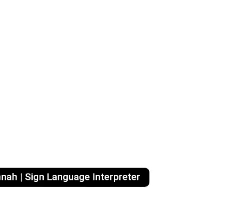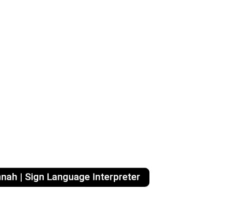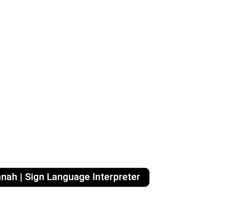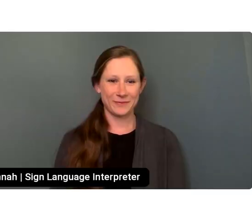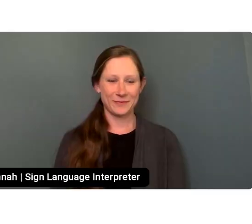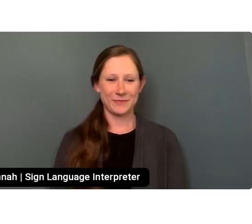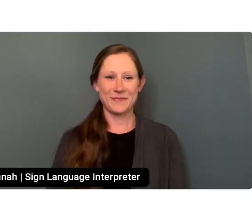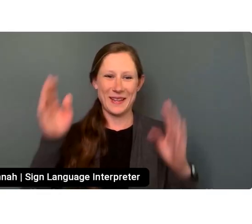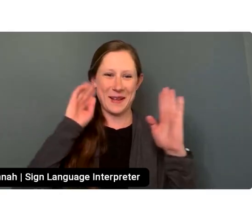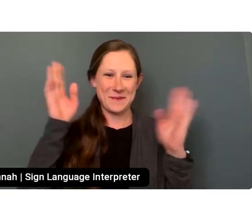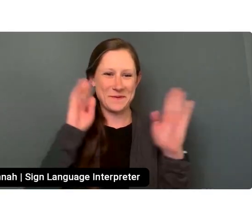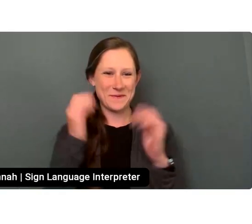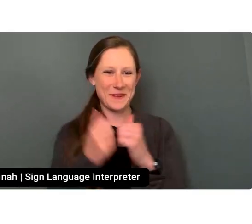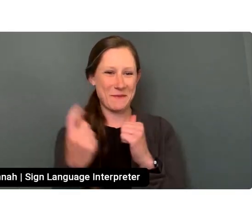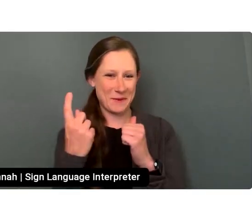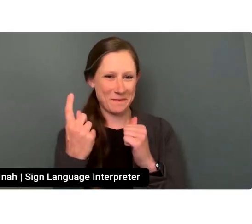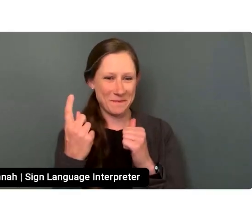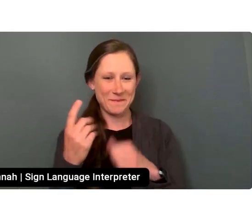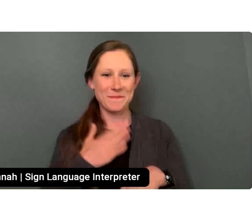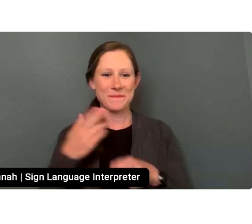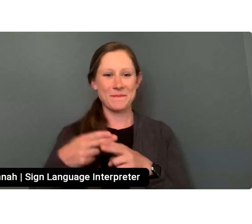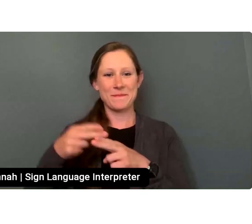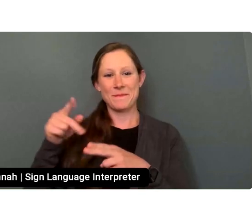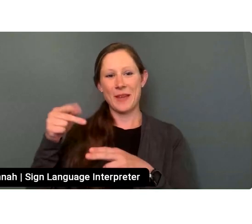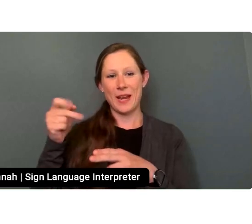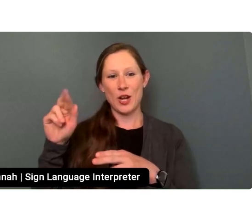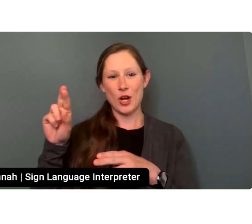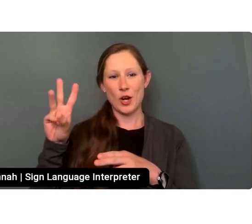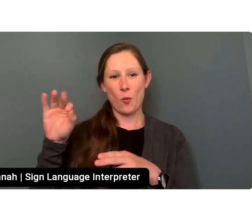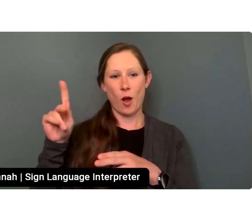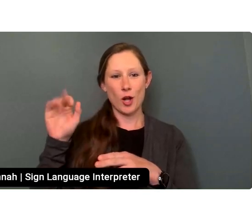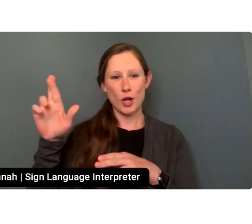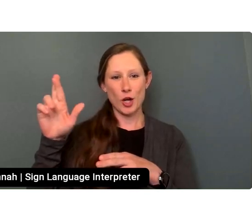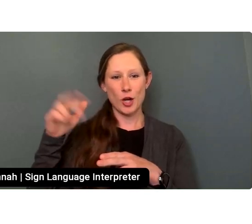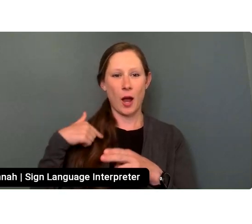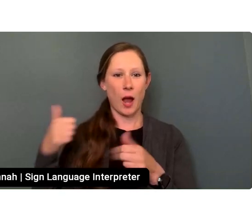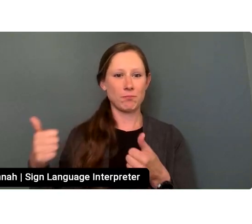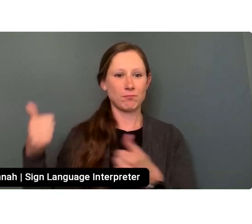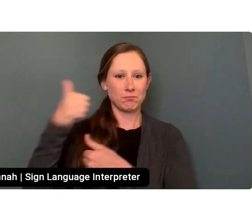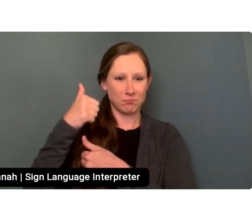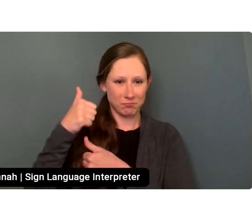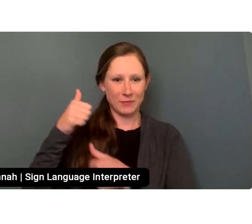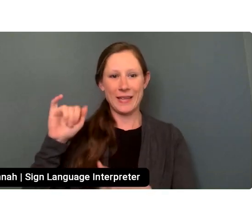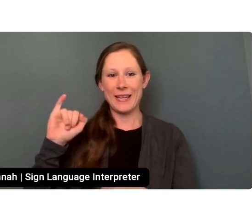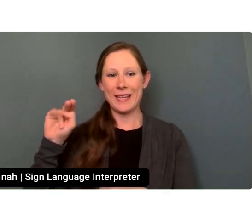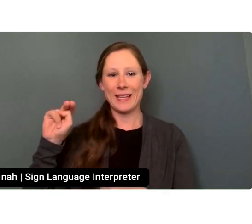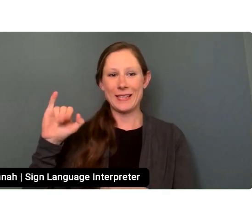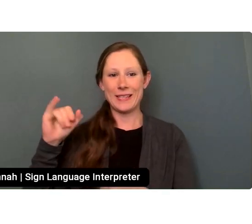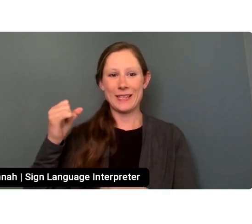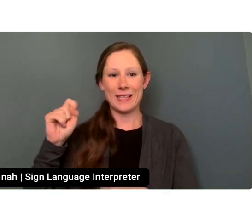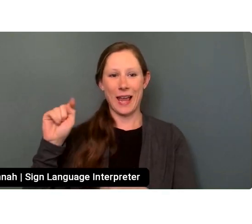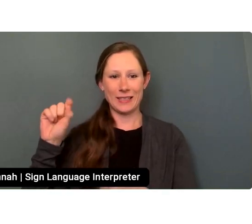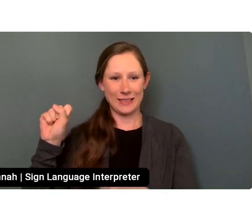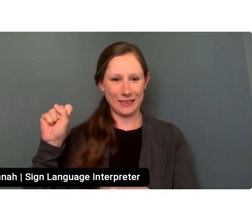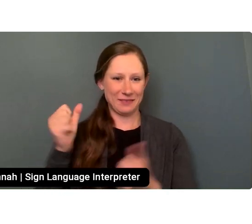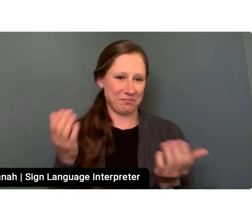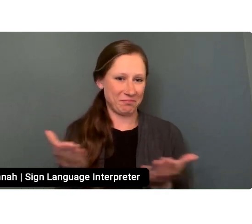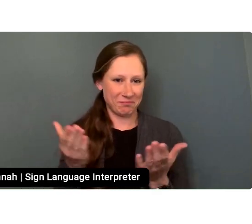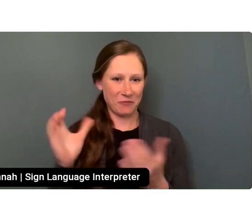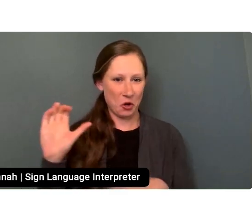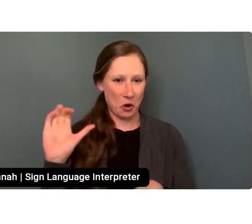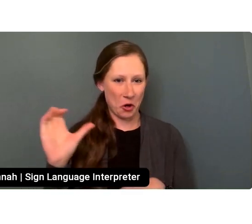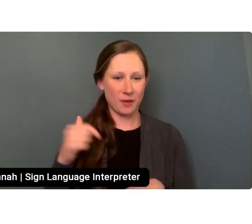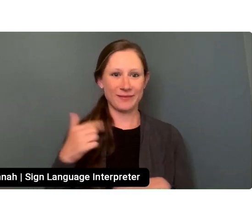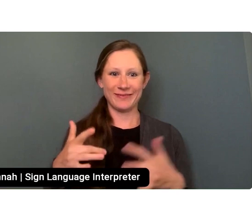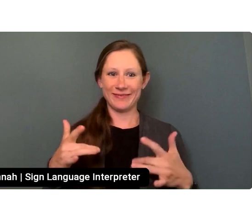Hello, everyone. My name is Peter Walker. I am the head of insights here at Carta, and I am thrilled to be joining you this morning or